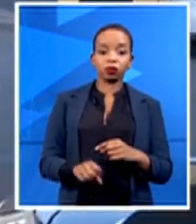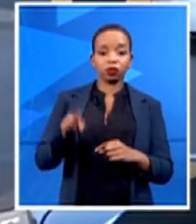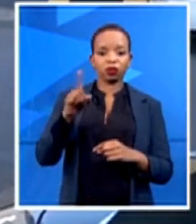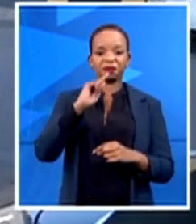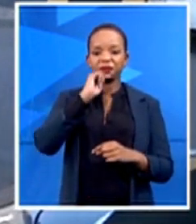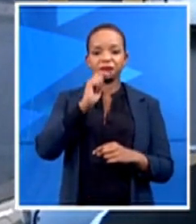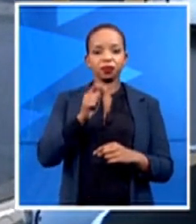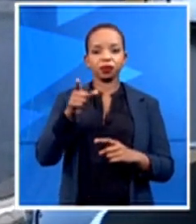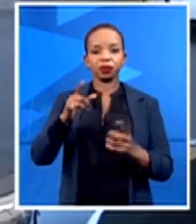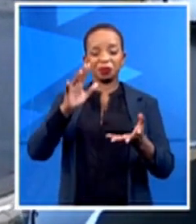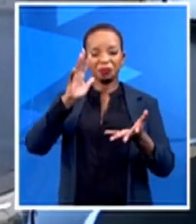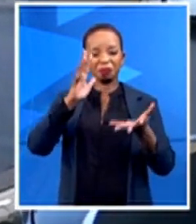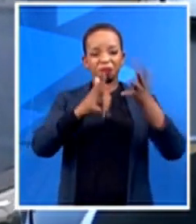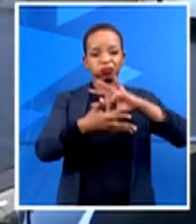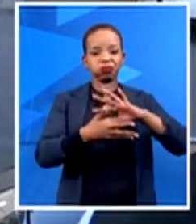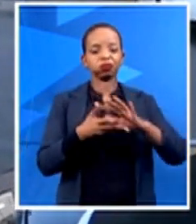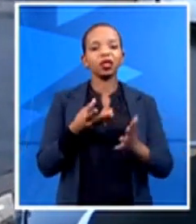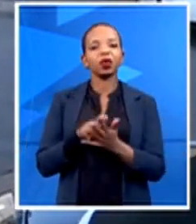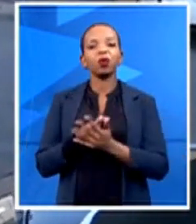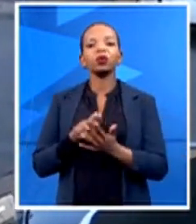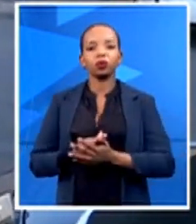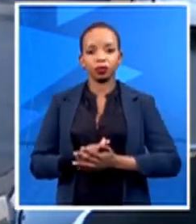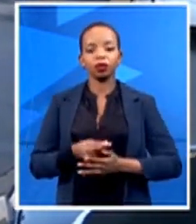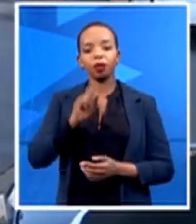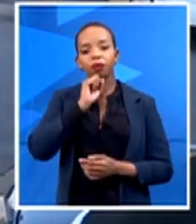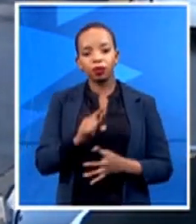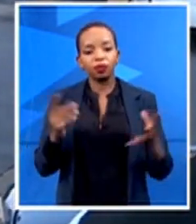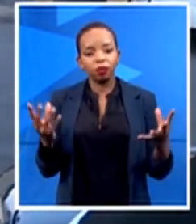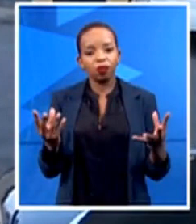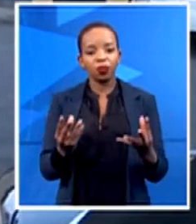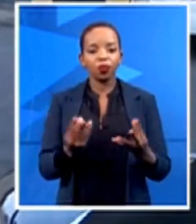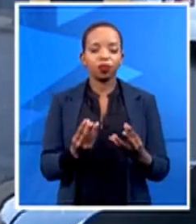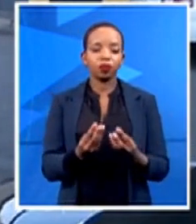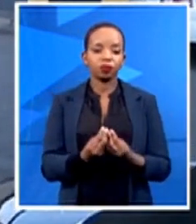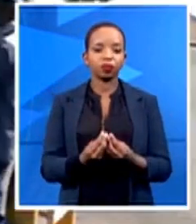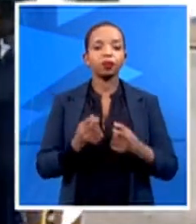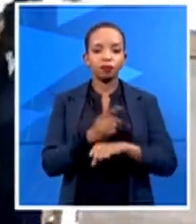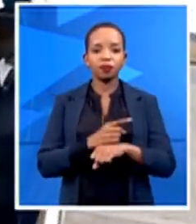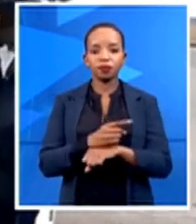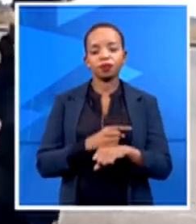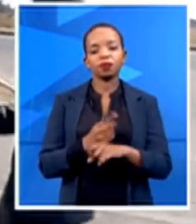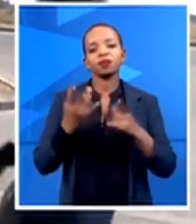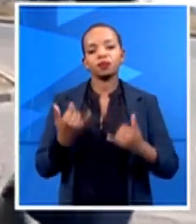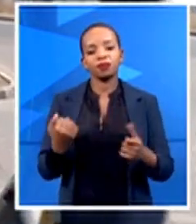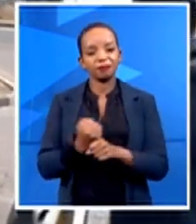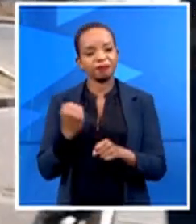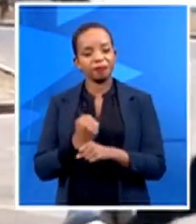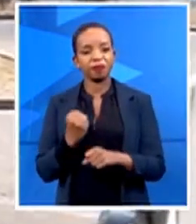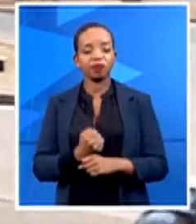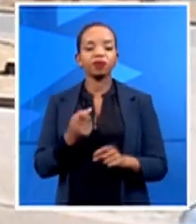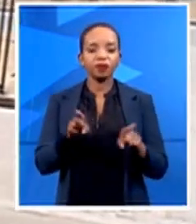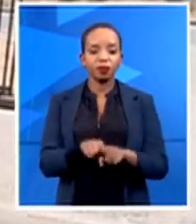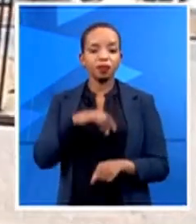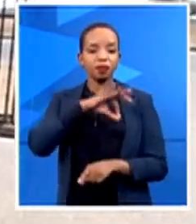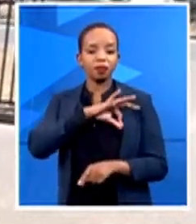hands. We had to work less hours and we are going to get less money. And even an essential